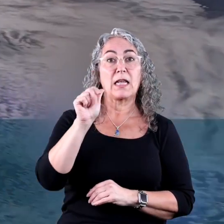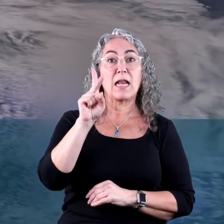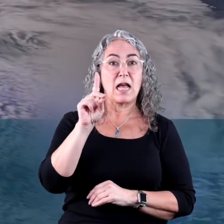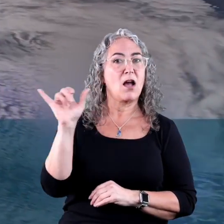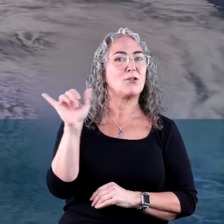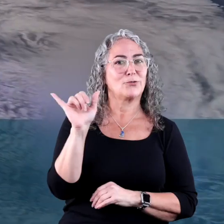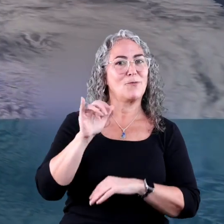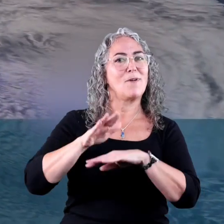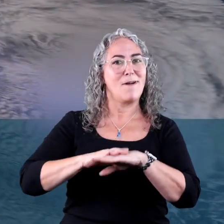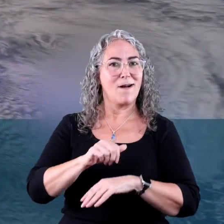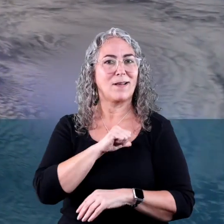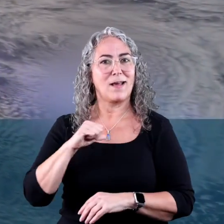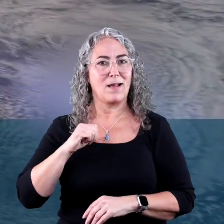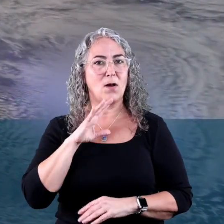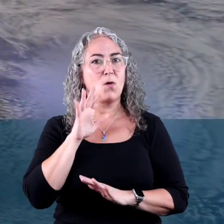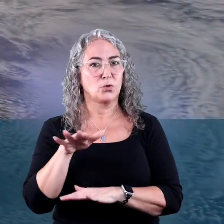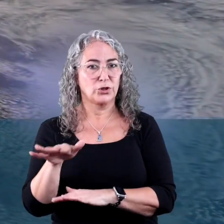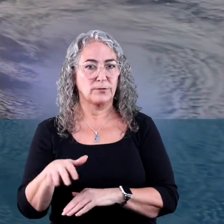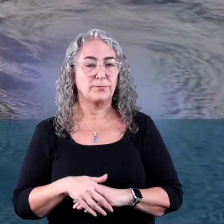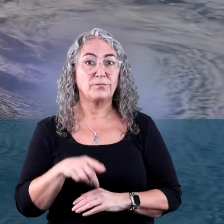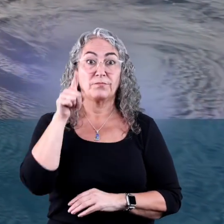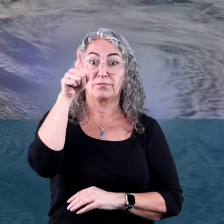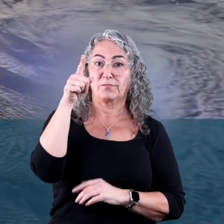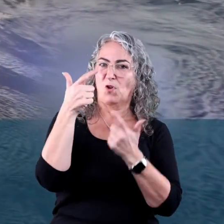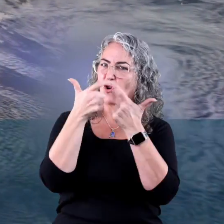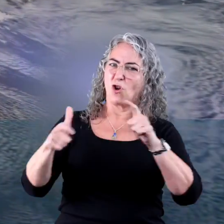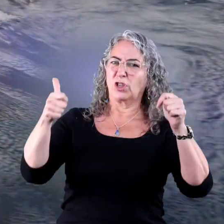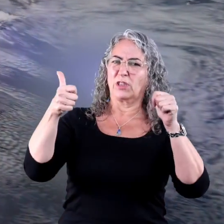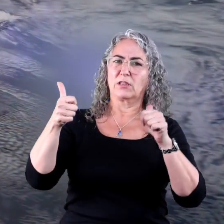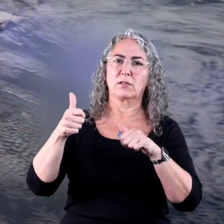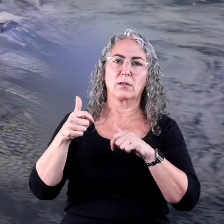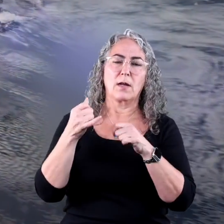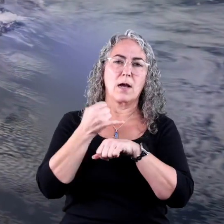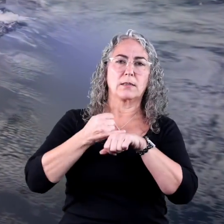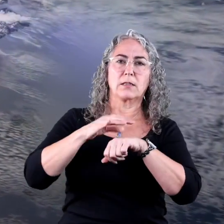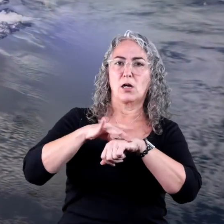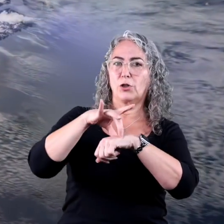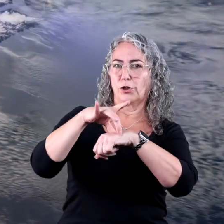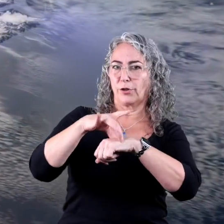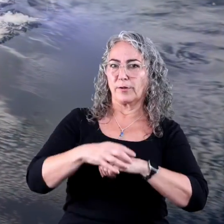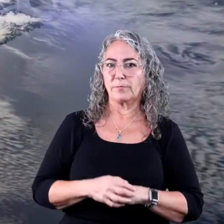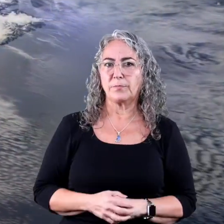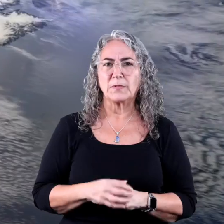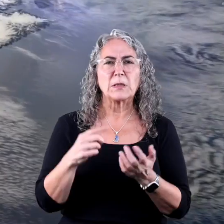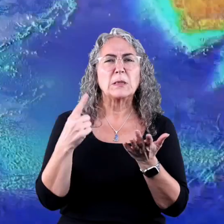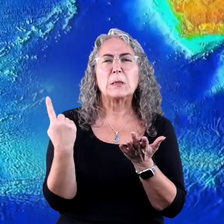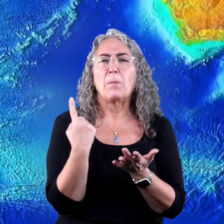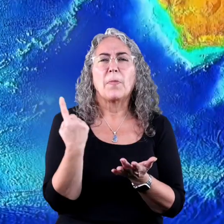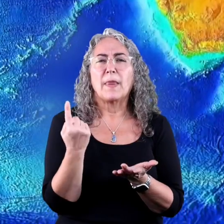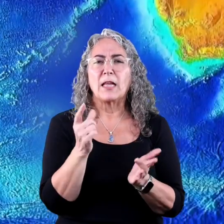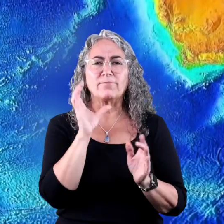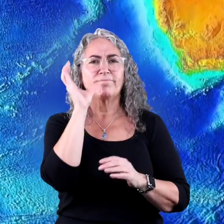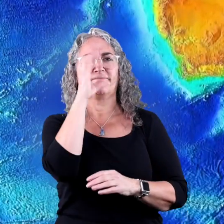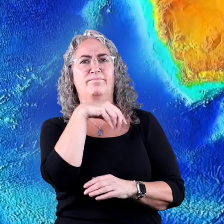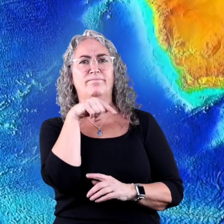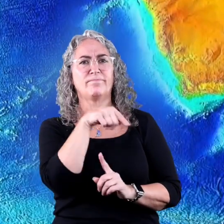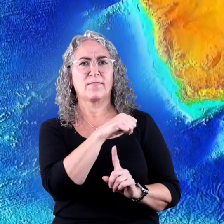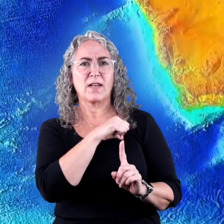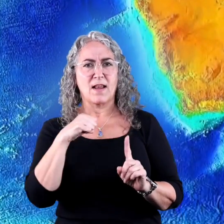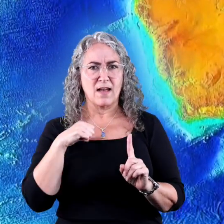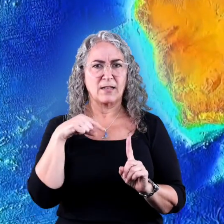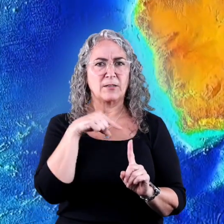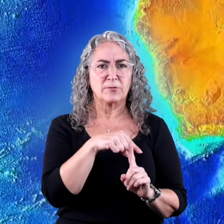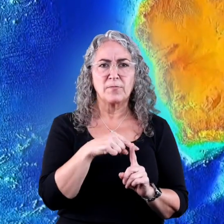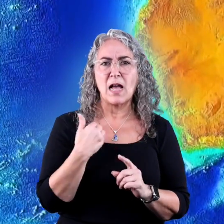Greenland is also in the Atlantic Ocean. It is the largest island on Earth. Something unique about the